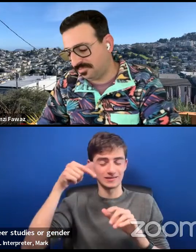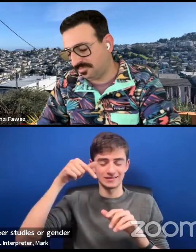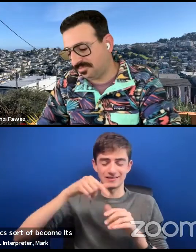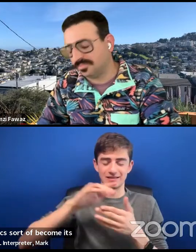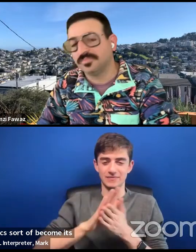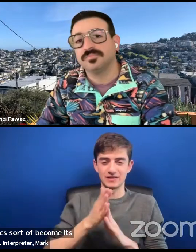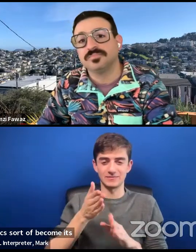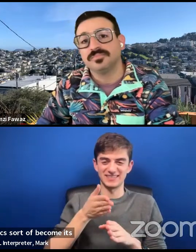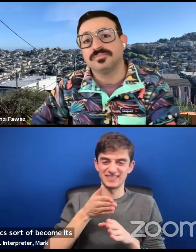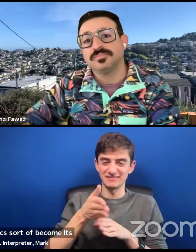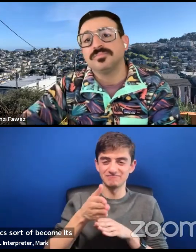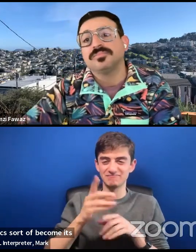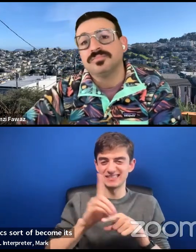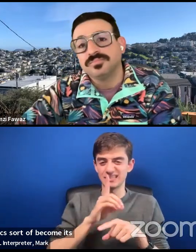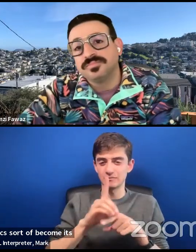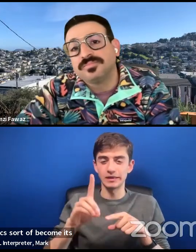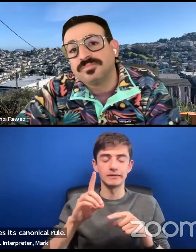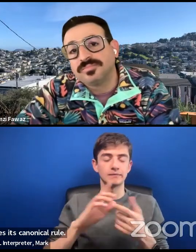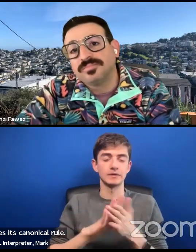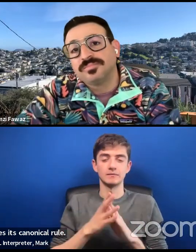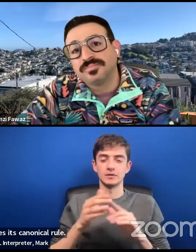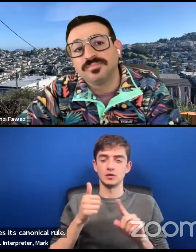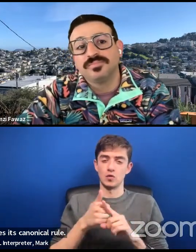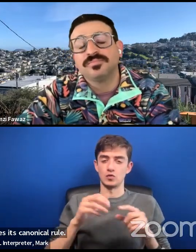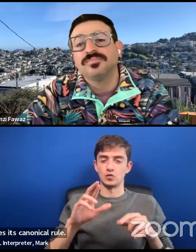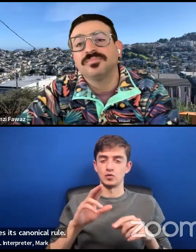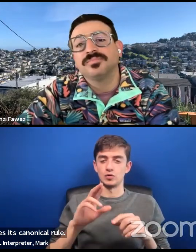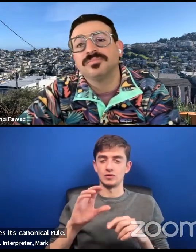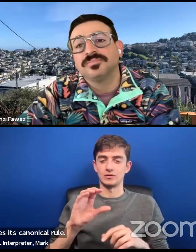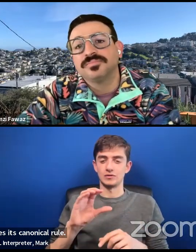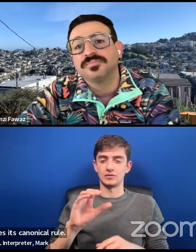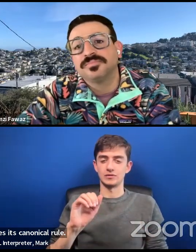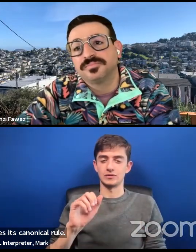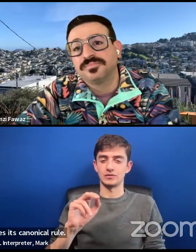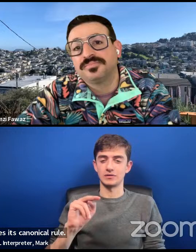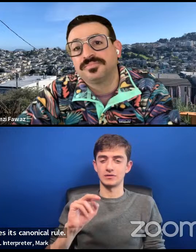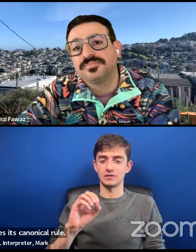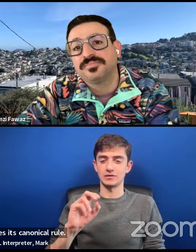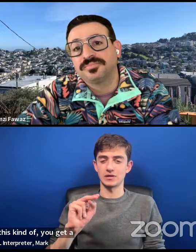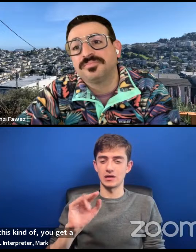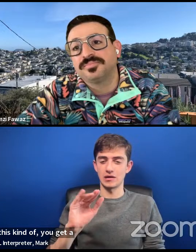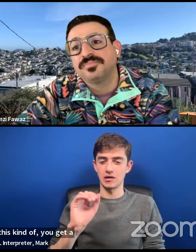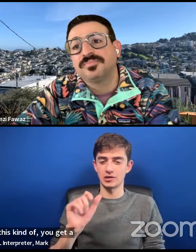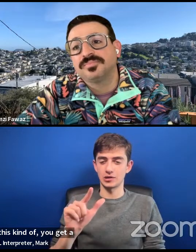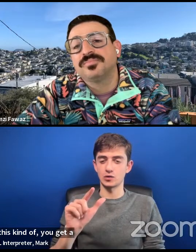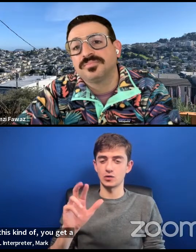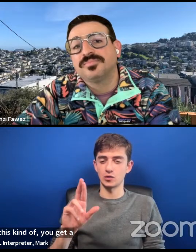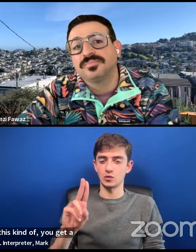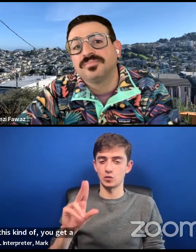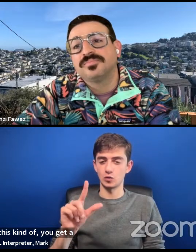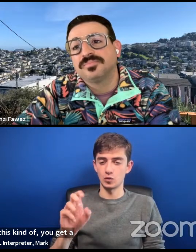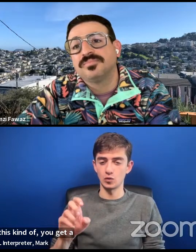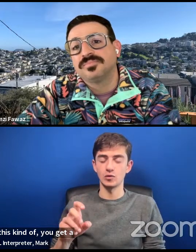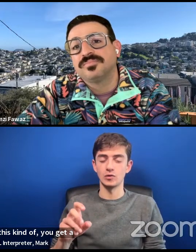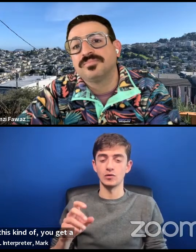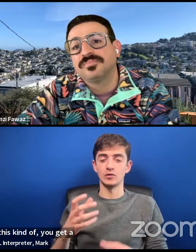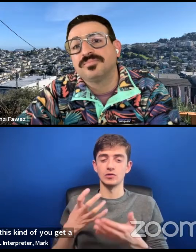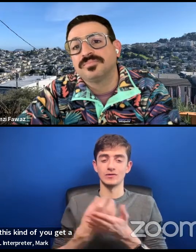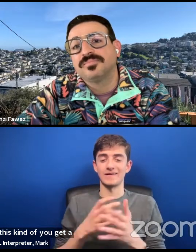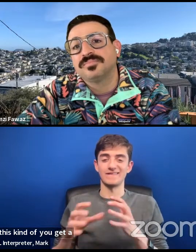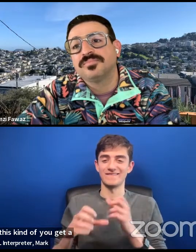its canonical rule. And I think sometimes with this kind of, you get a facile version of that, which is kind of